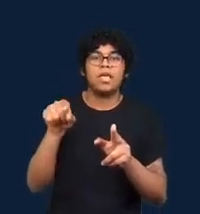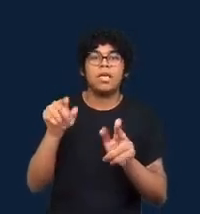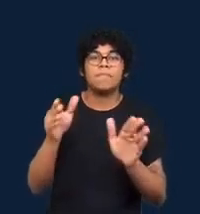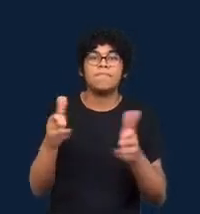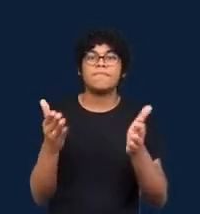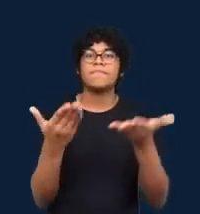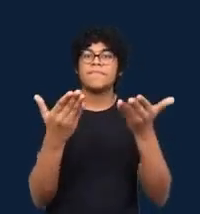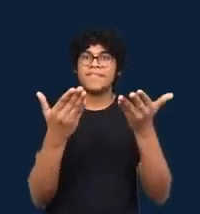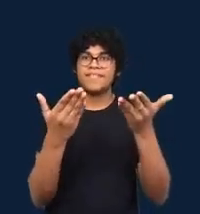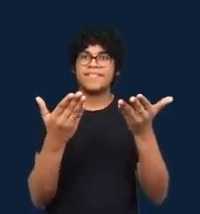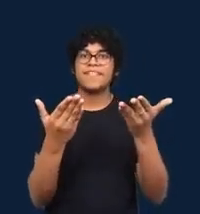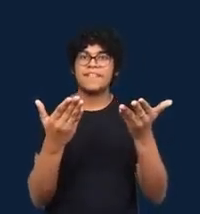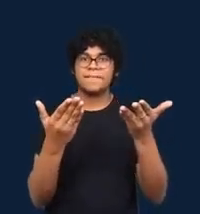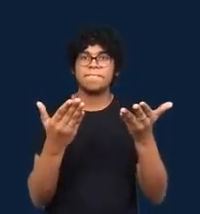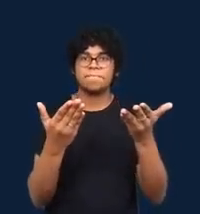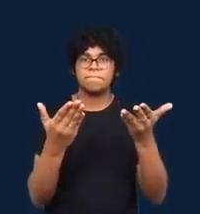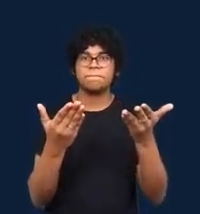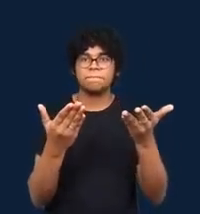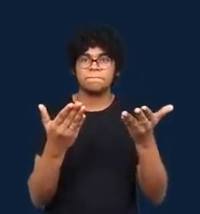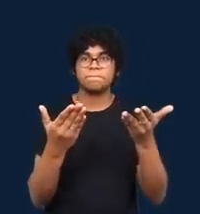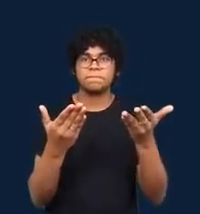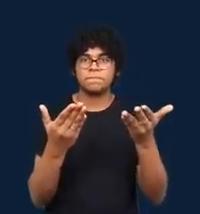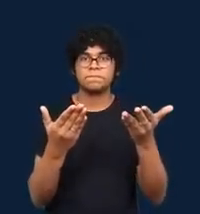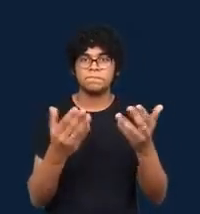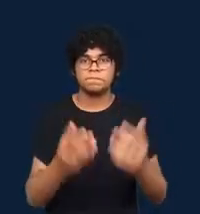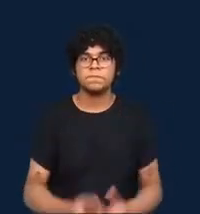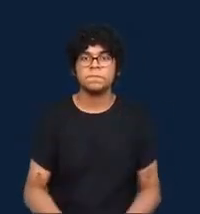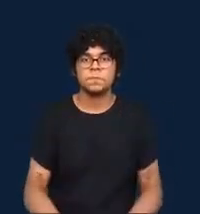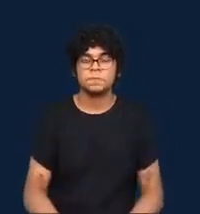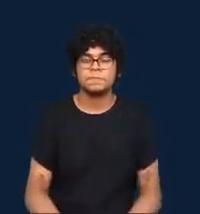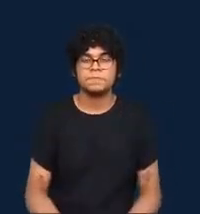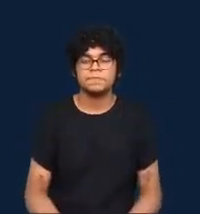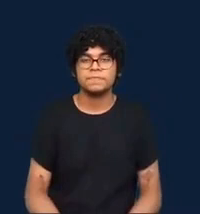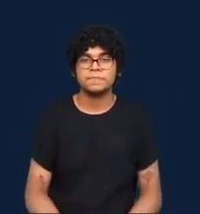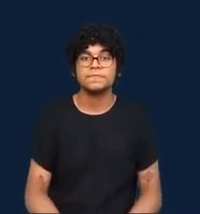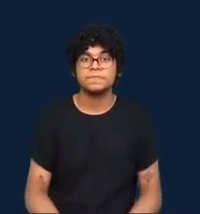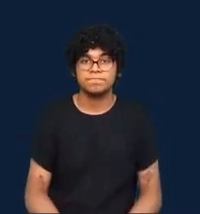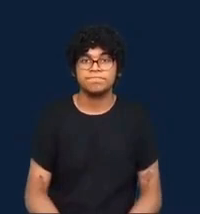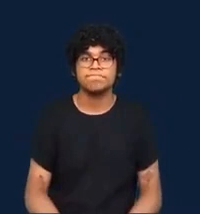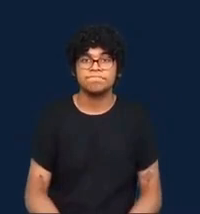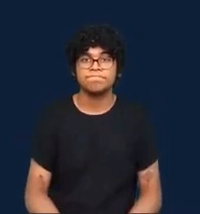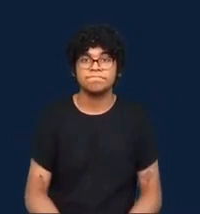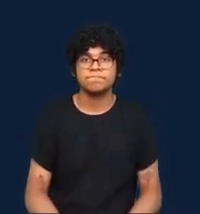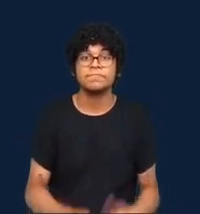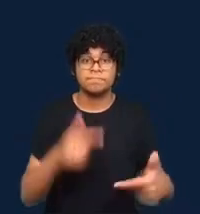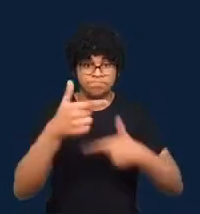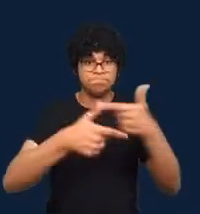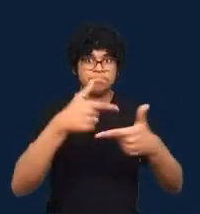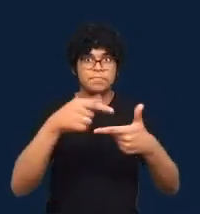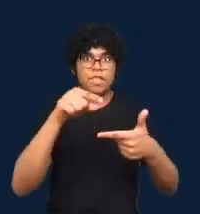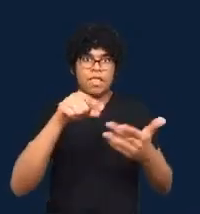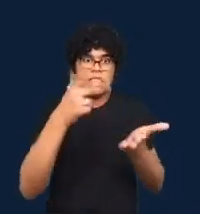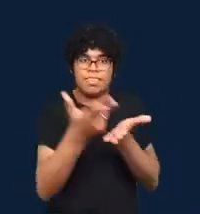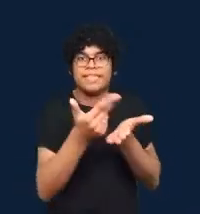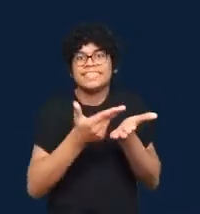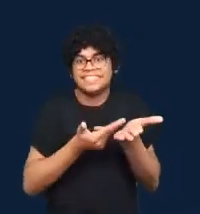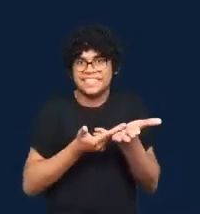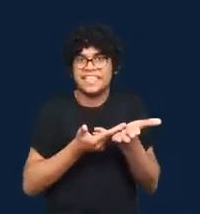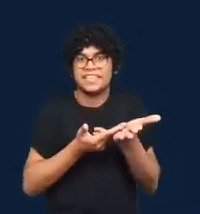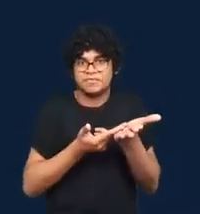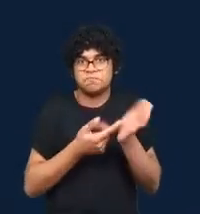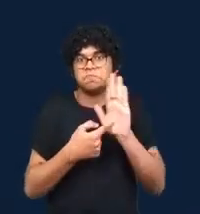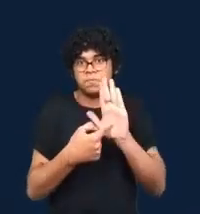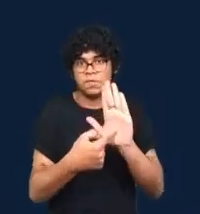So this is a visualization that compares the size of a solitary confinement cell to that of a parking space in the US,